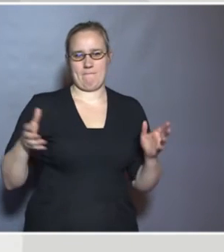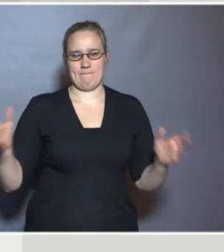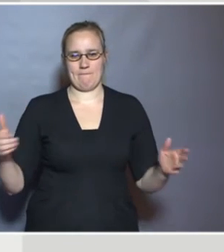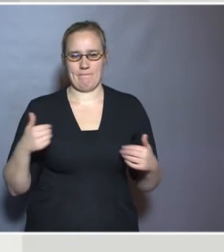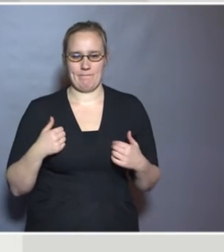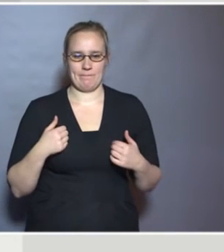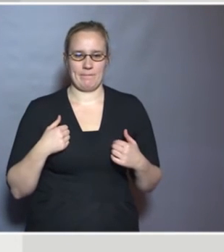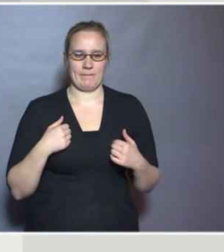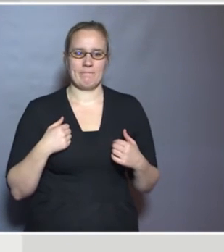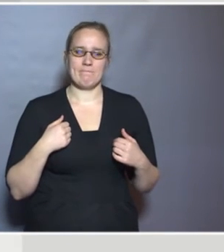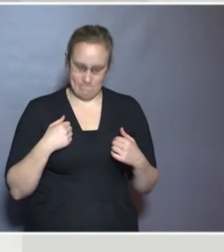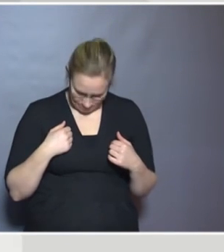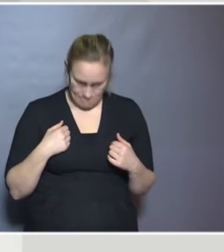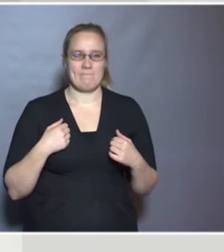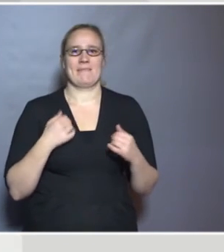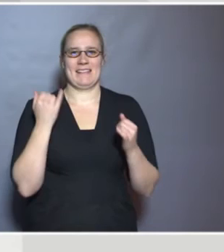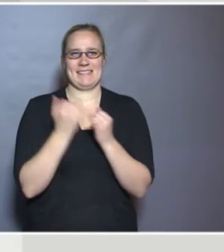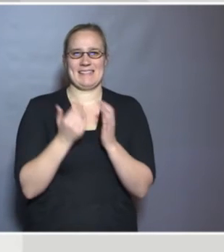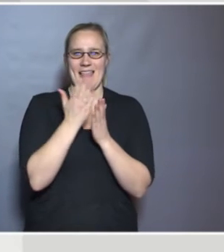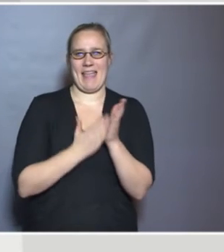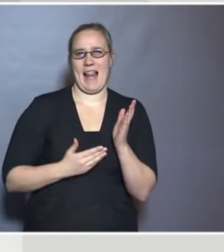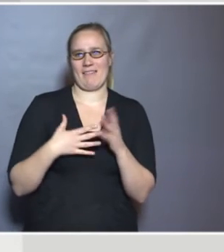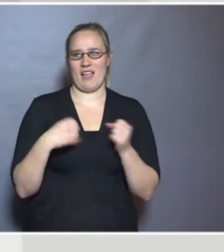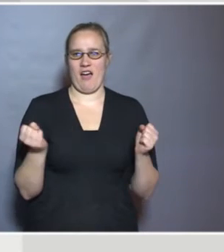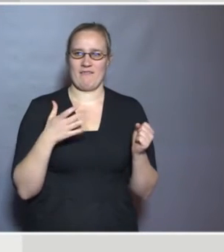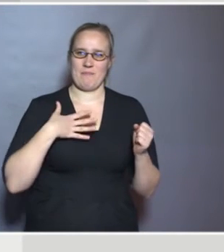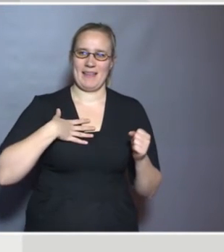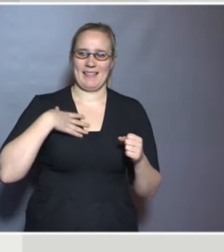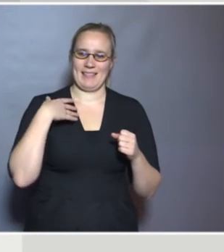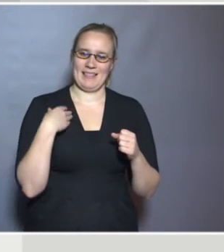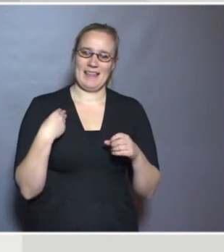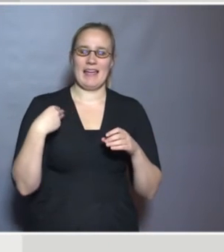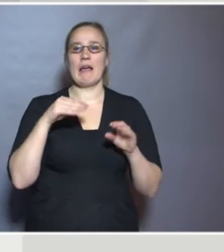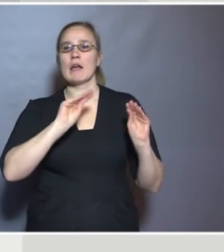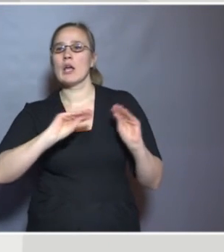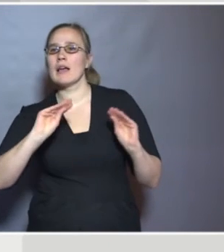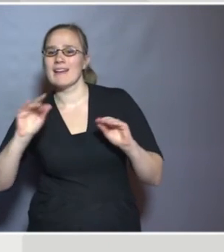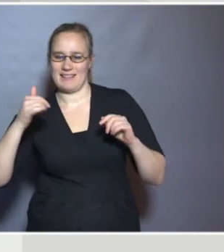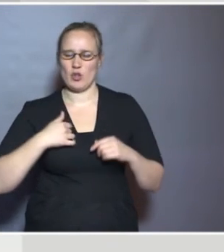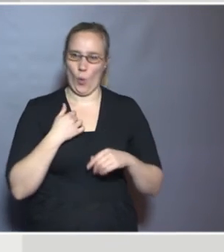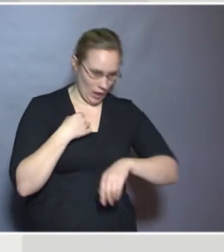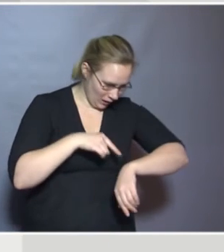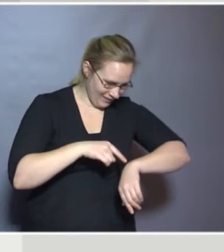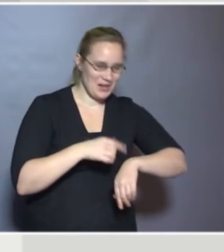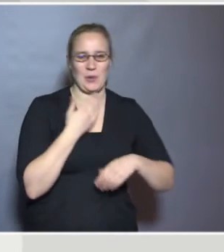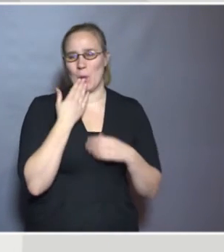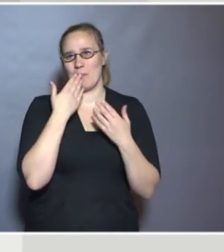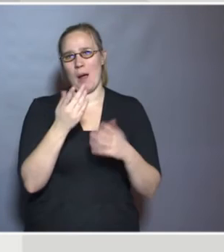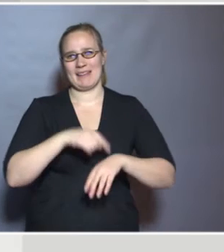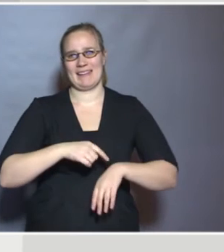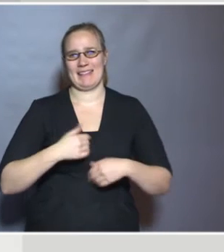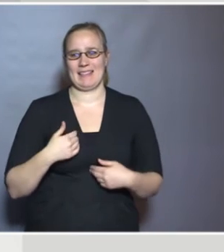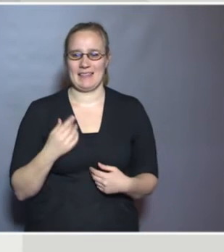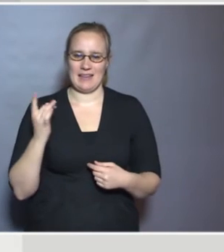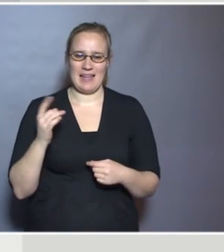So, the final section of my input, and I think we're good for time. An